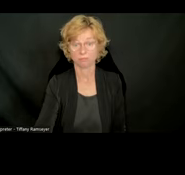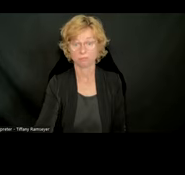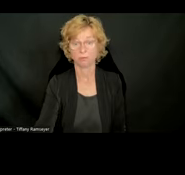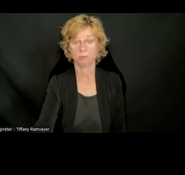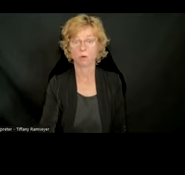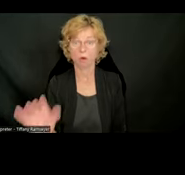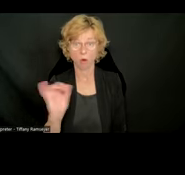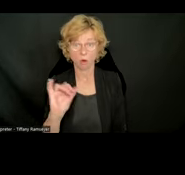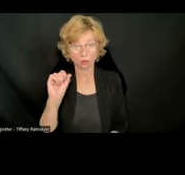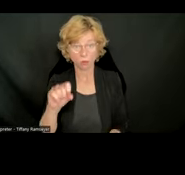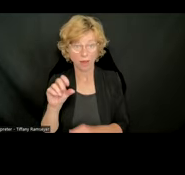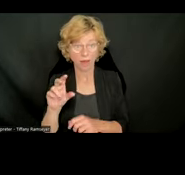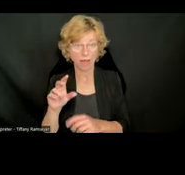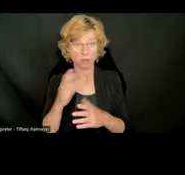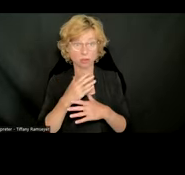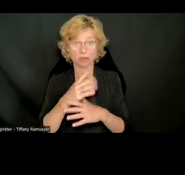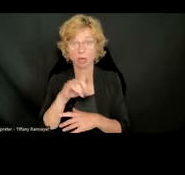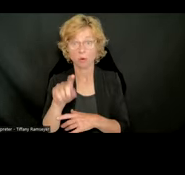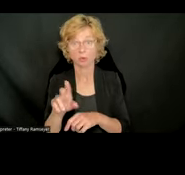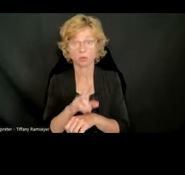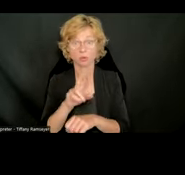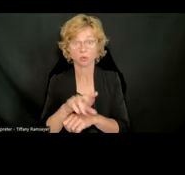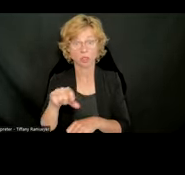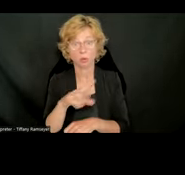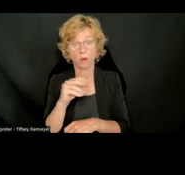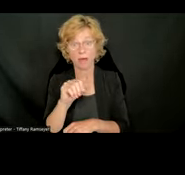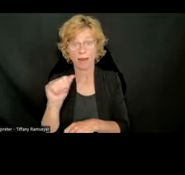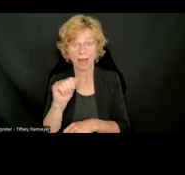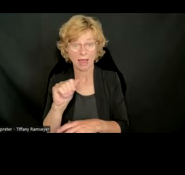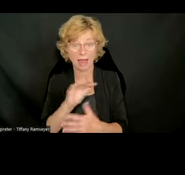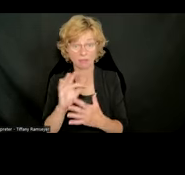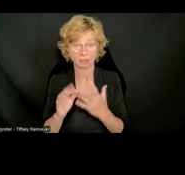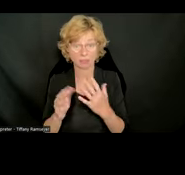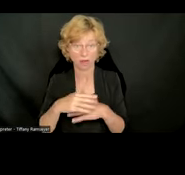feature on your screen. We will answer questions from the audience at the end of the webinar.